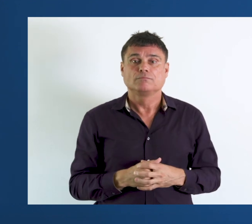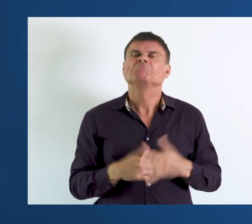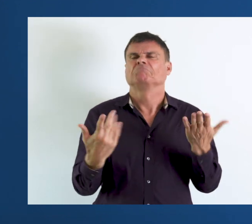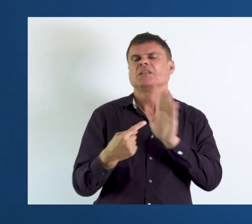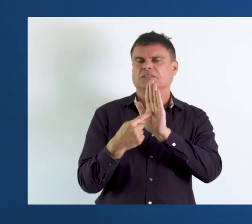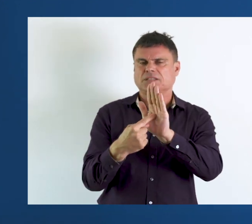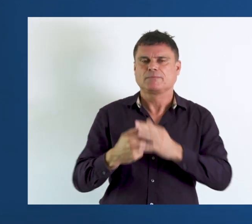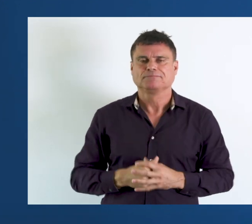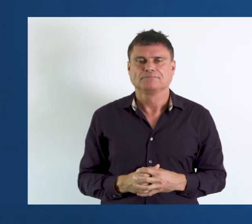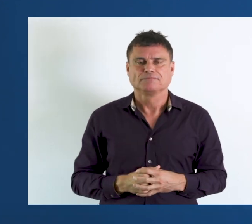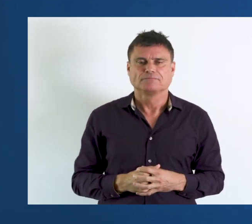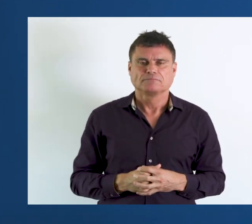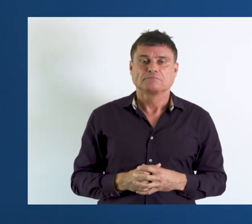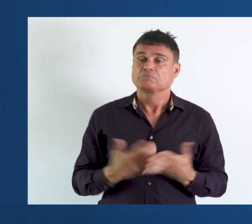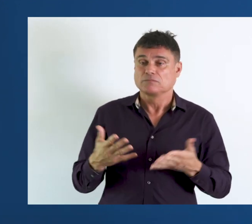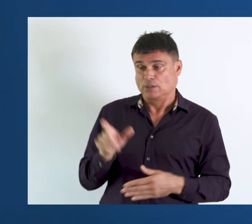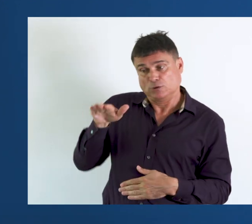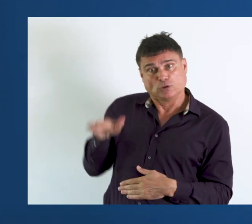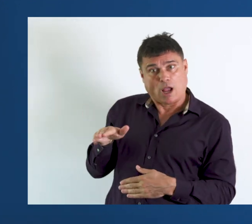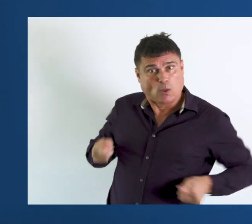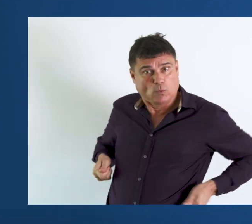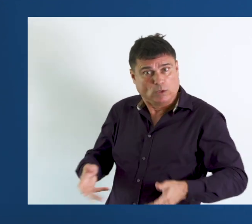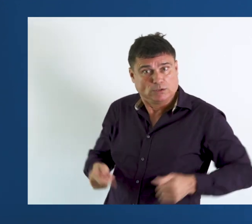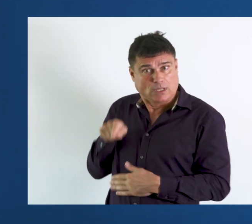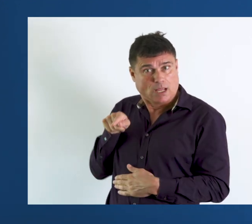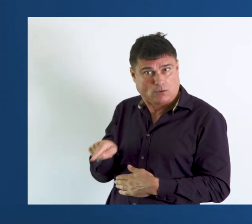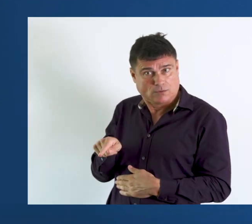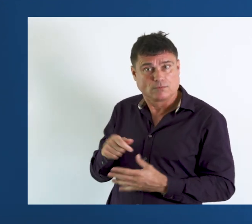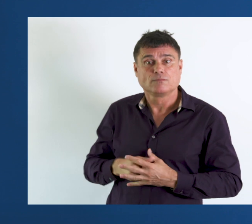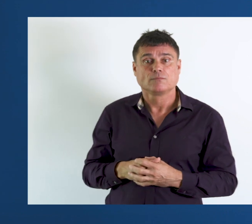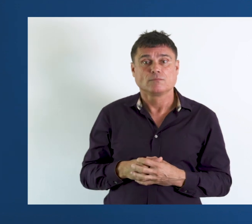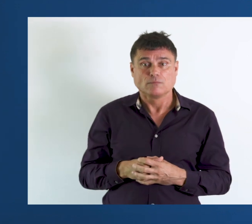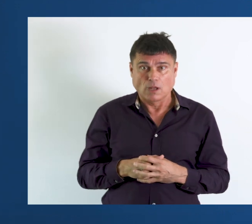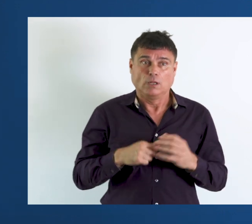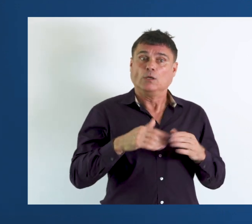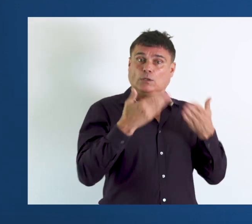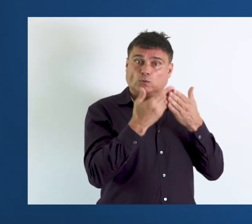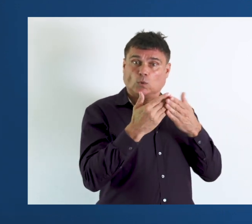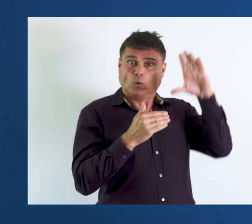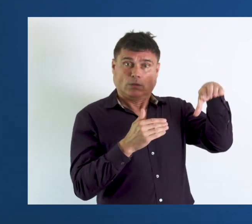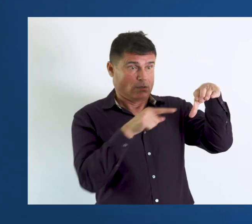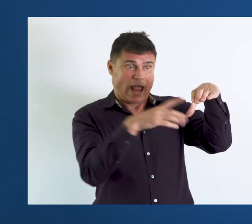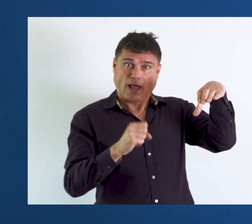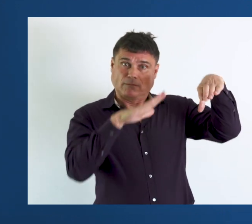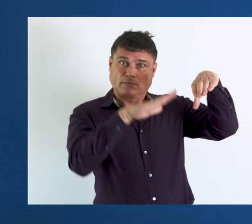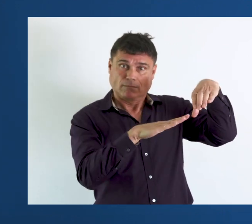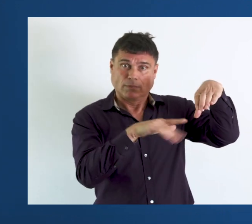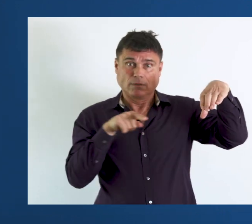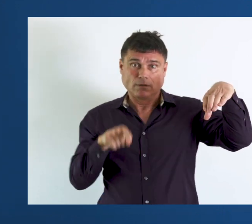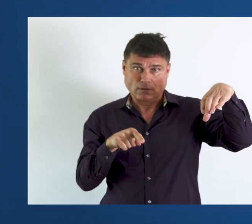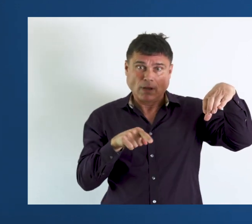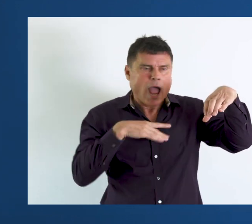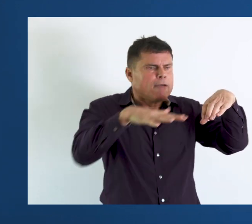Let's take the example of a child using a wheelchair. In a school environment that has ramps,